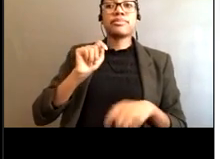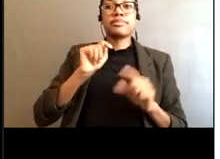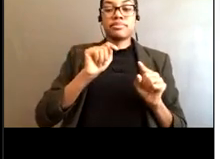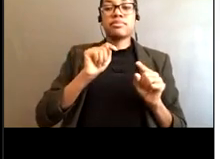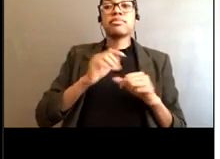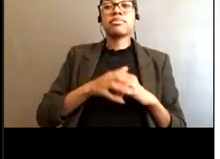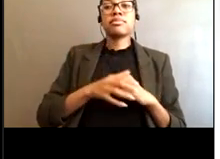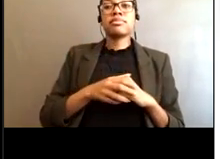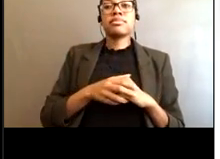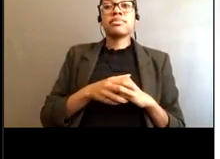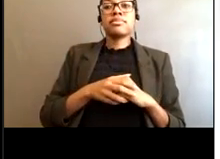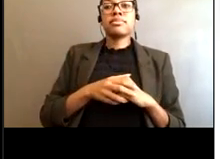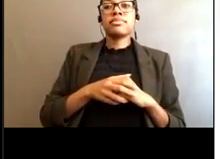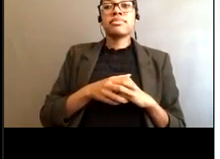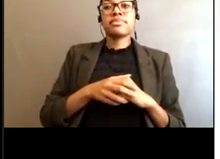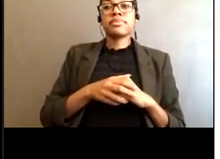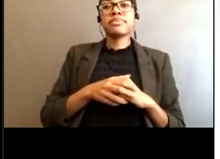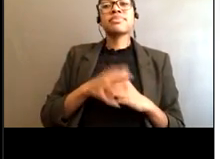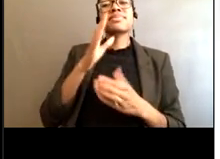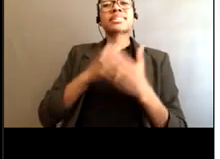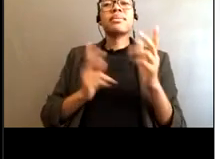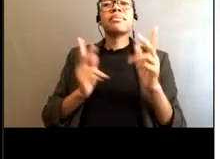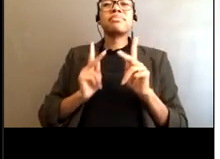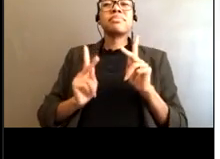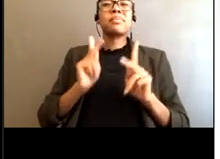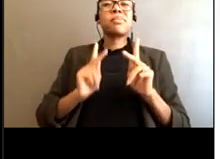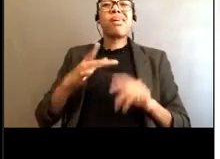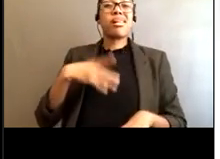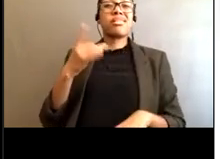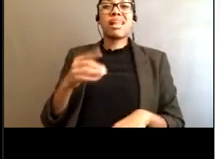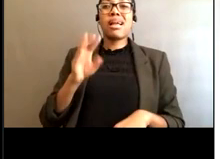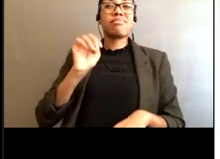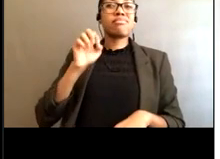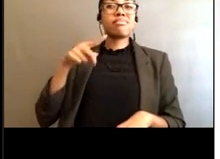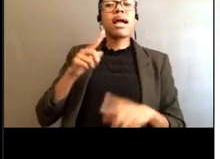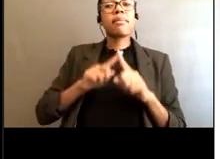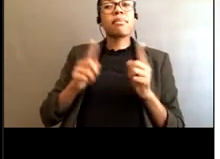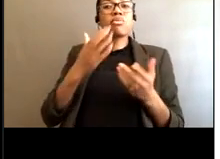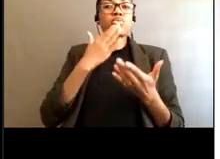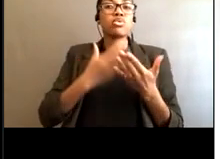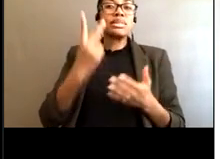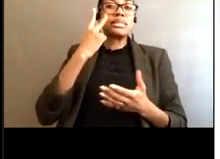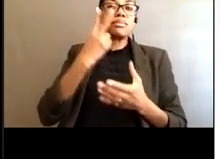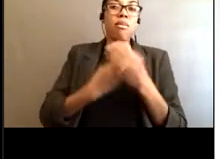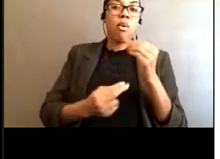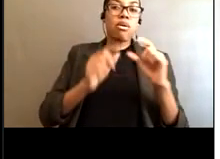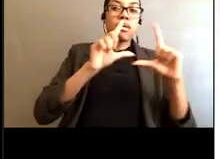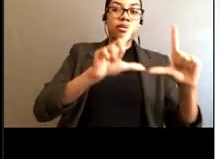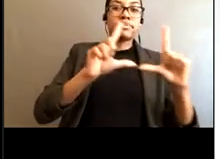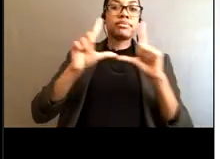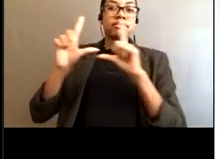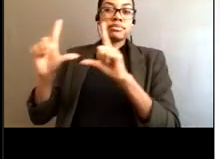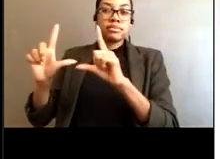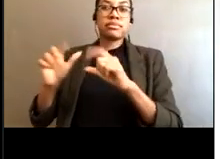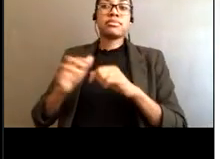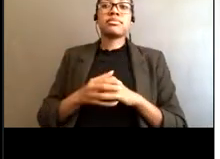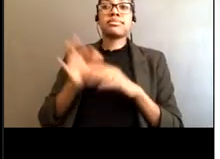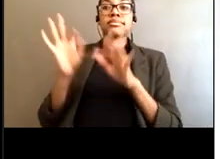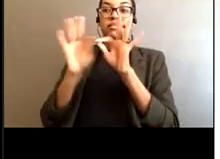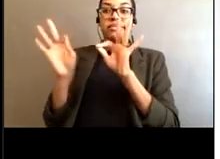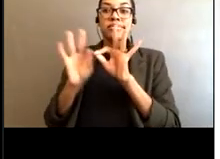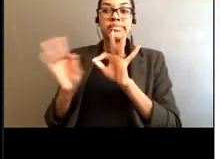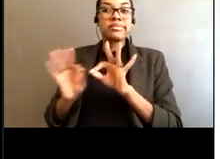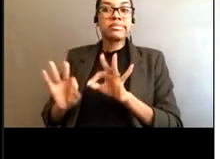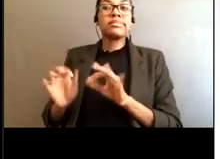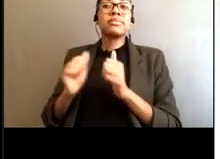Some weather offices, these forecasts are created year-round. The Wilmington office, the Morehead City office, the Charleston